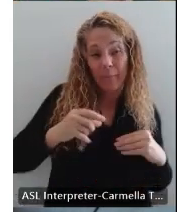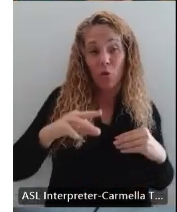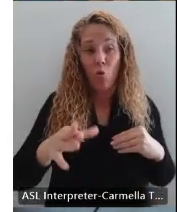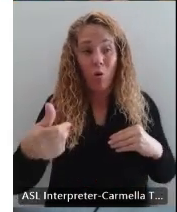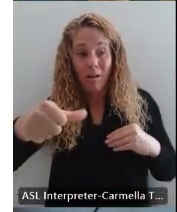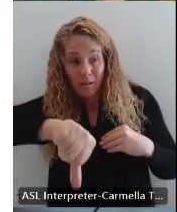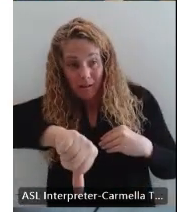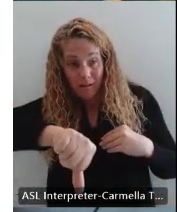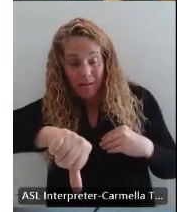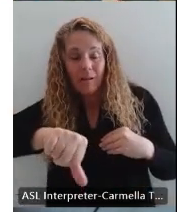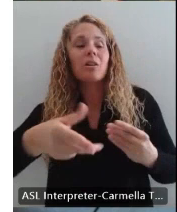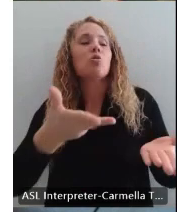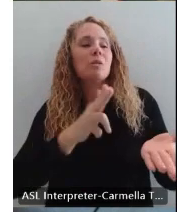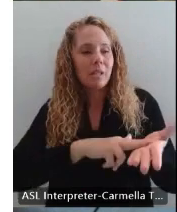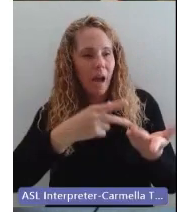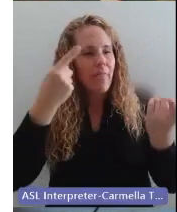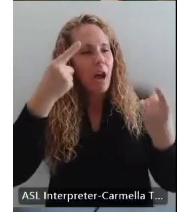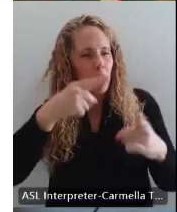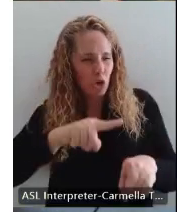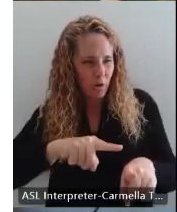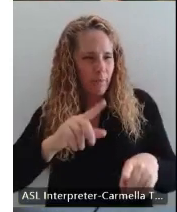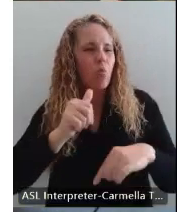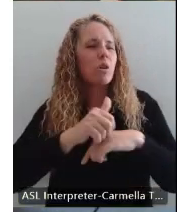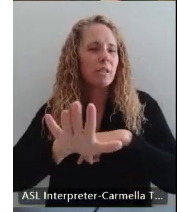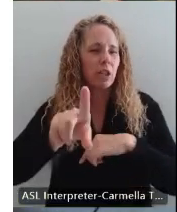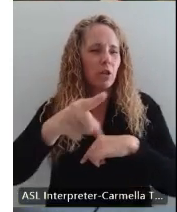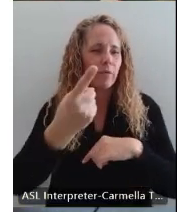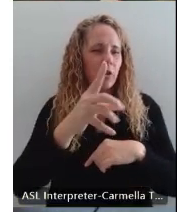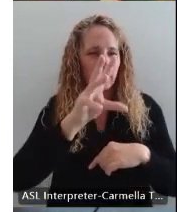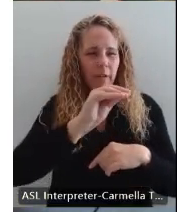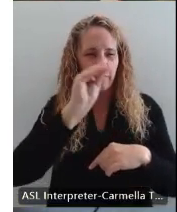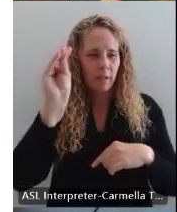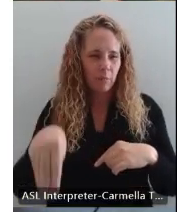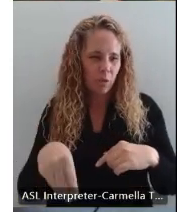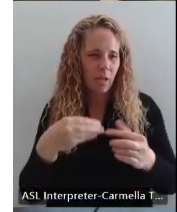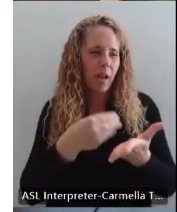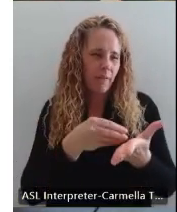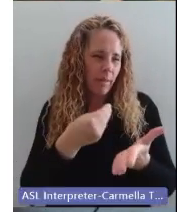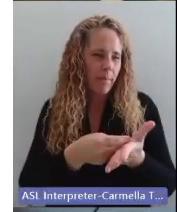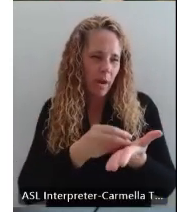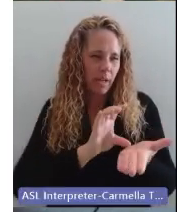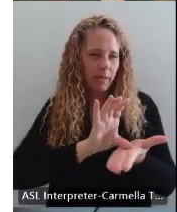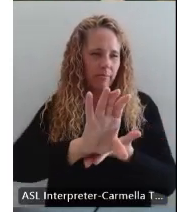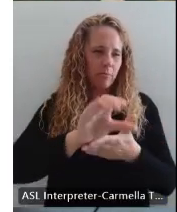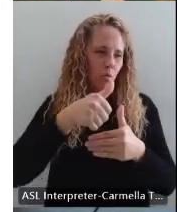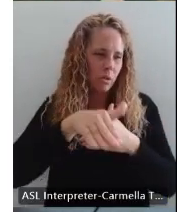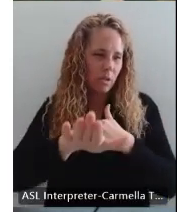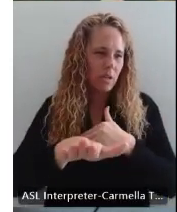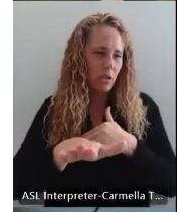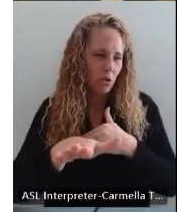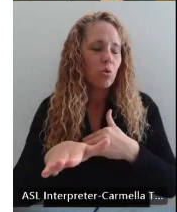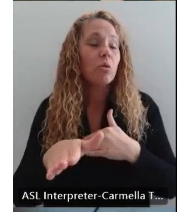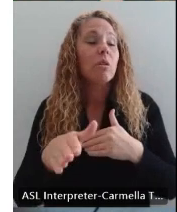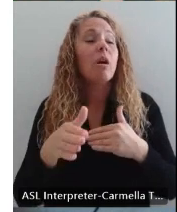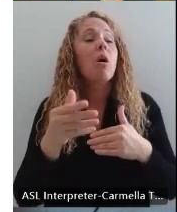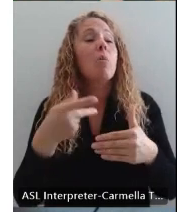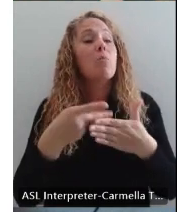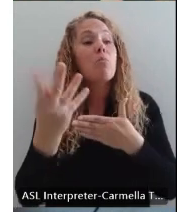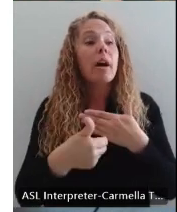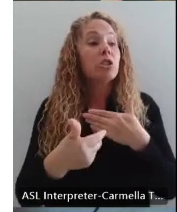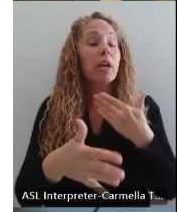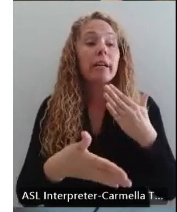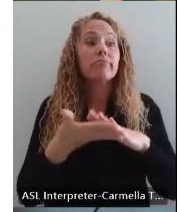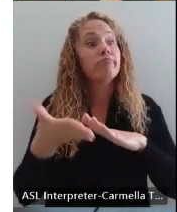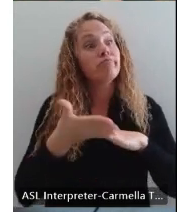you will sign the agreement and we'll send you the first 50% of your award. Carry out your project and the